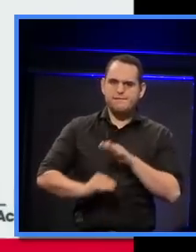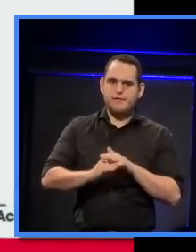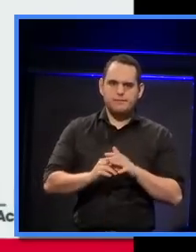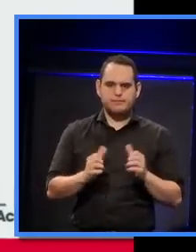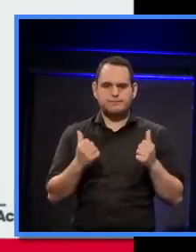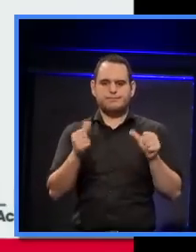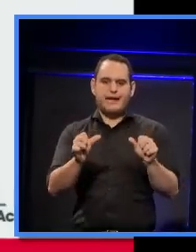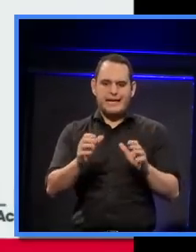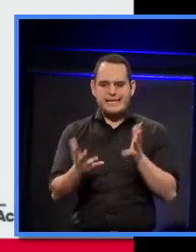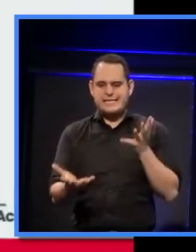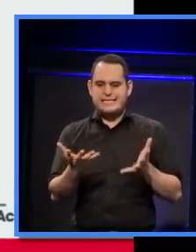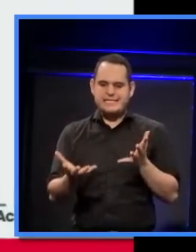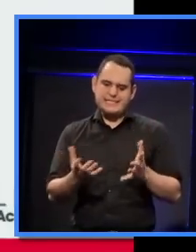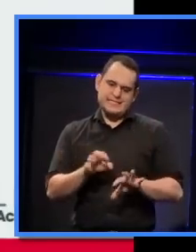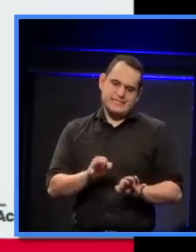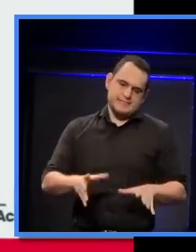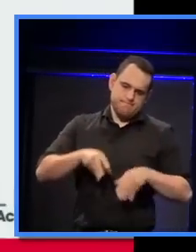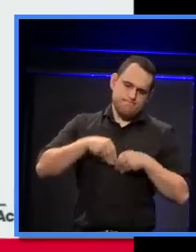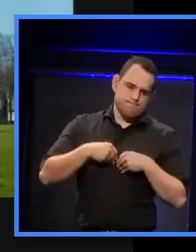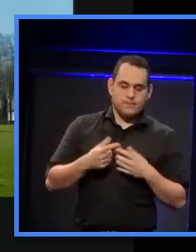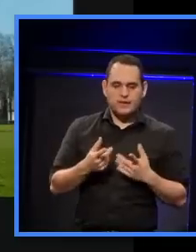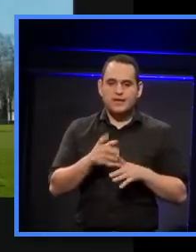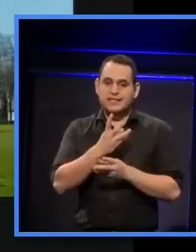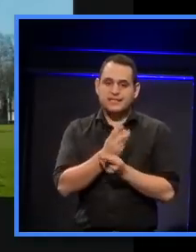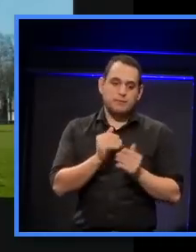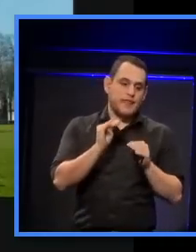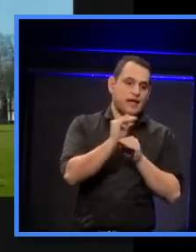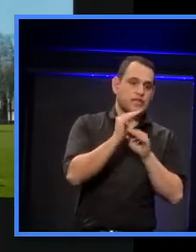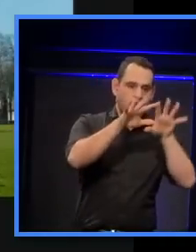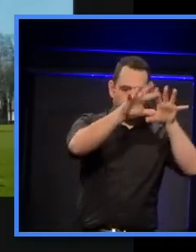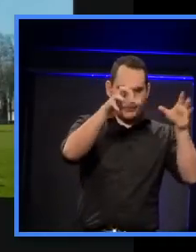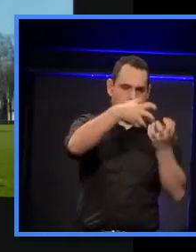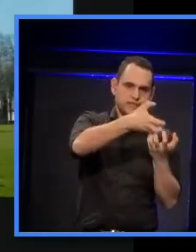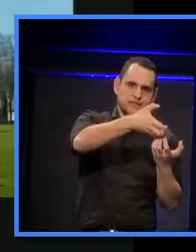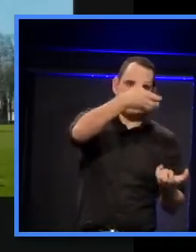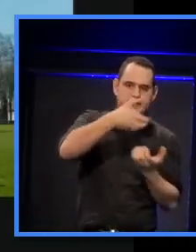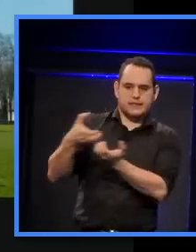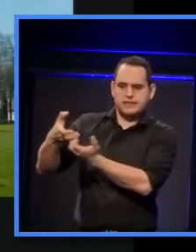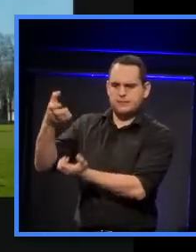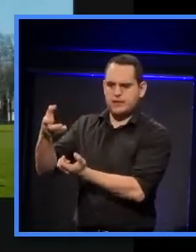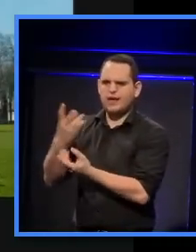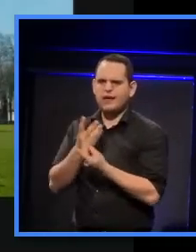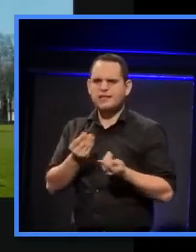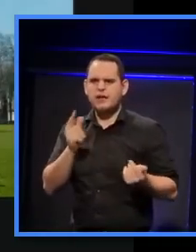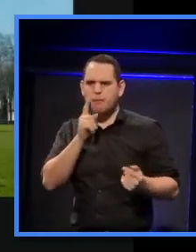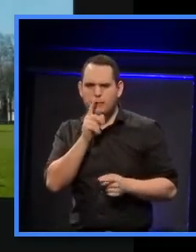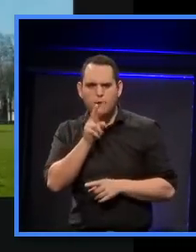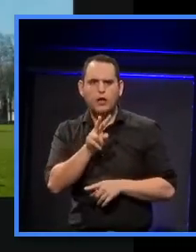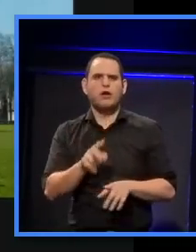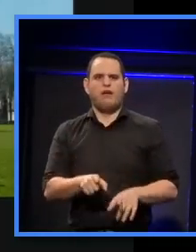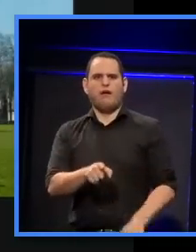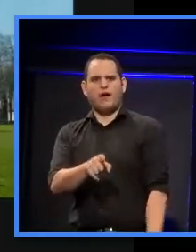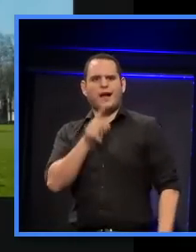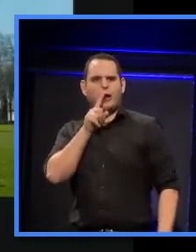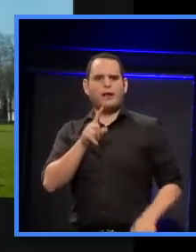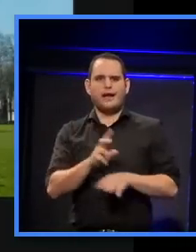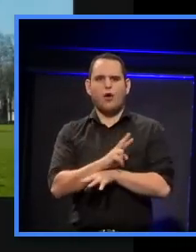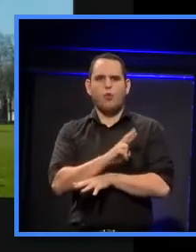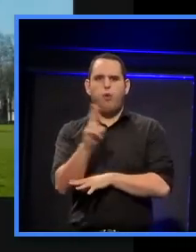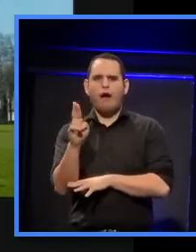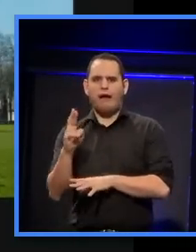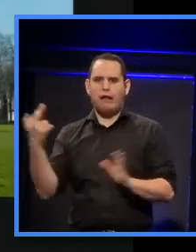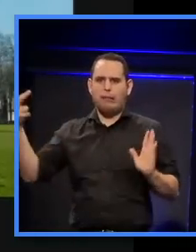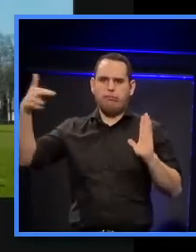opinion is split. It's highly controversial, some people think it looks like a crashed spaceship, an